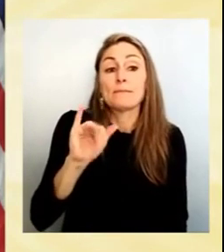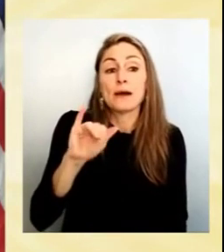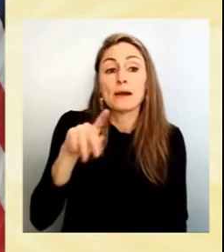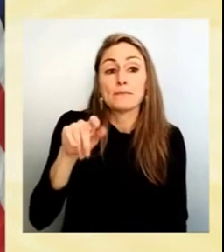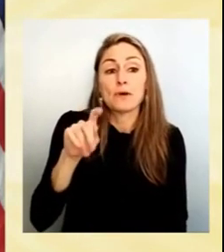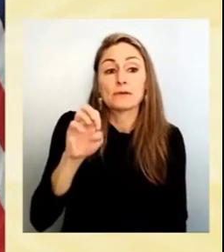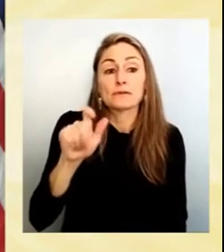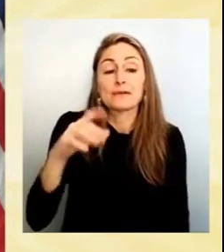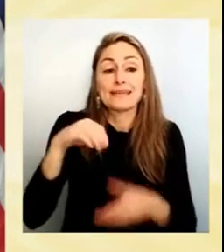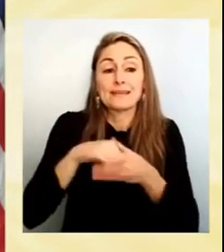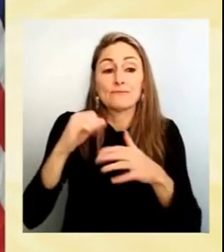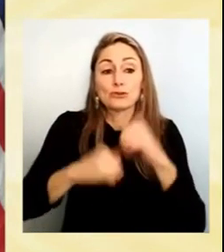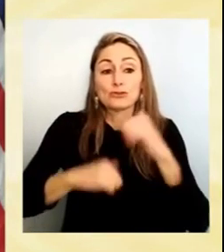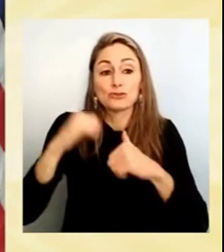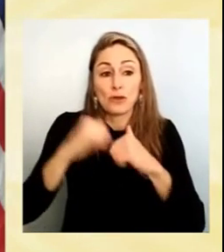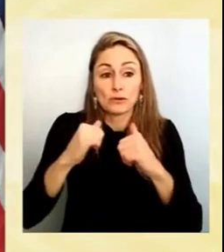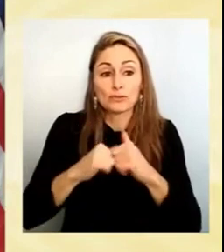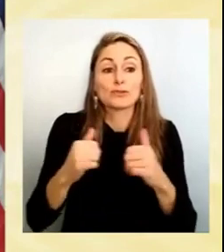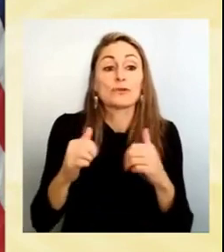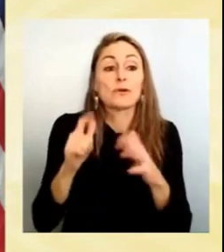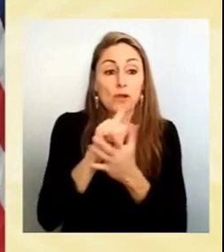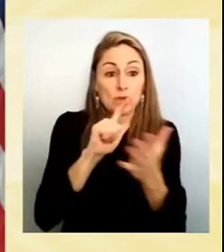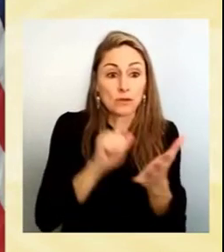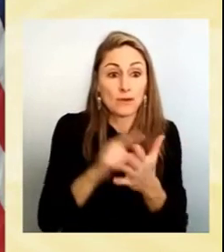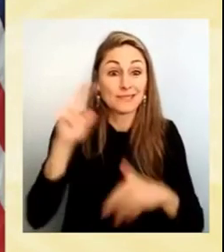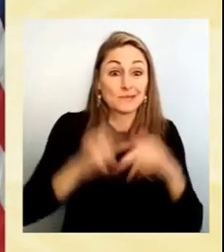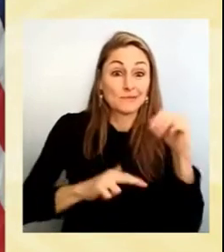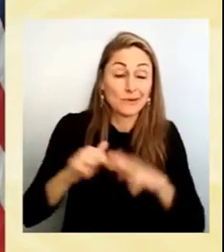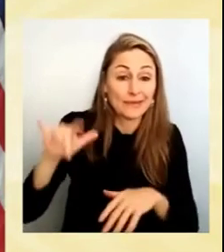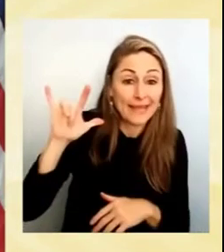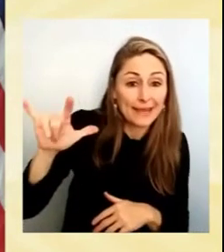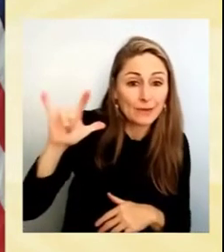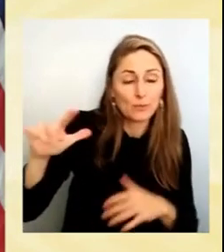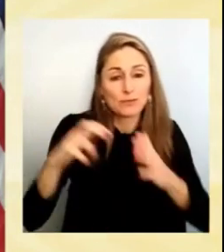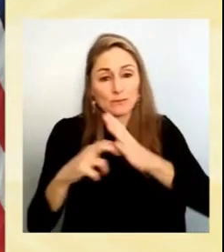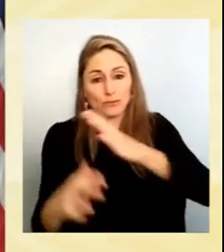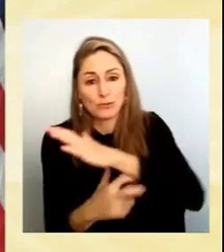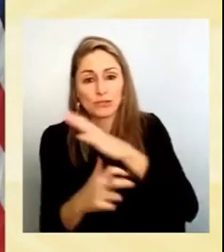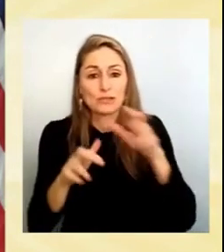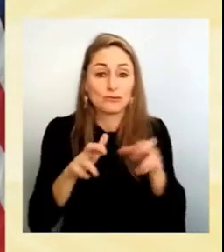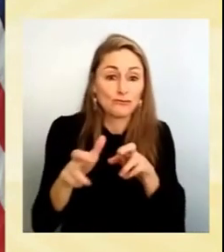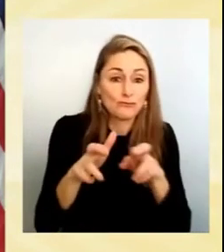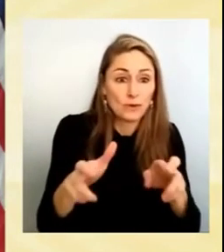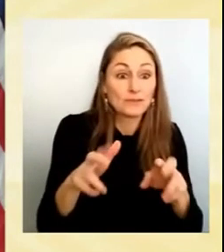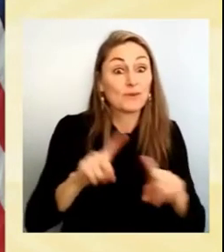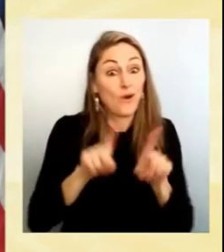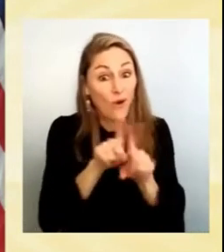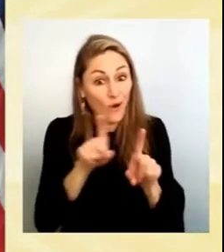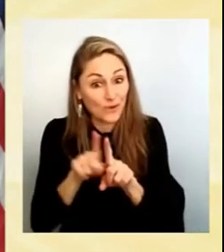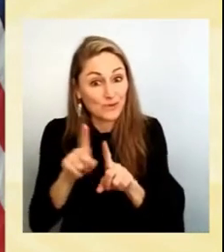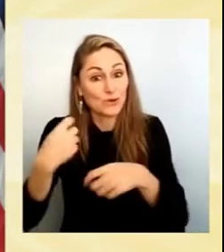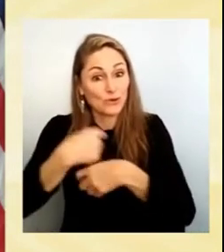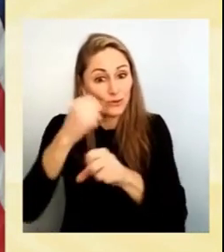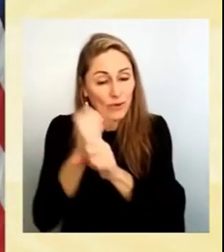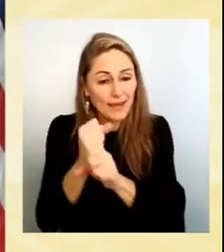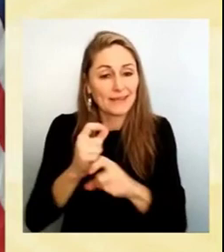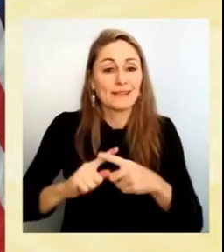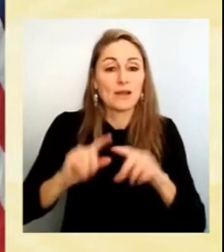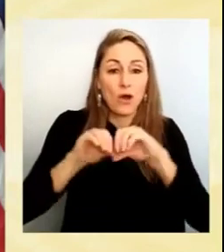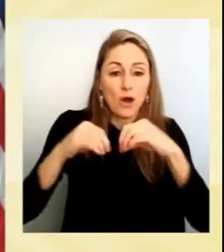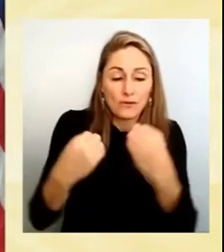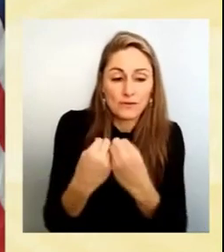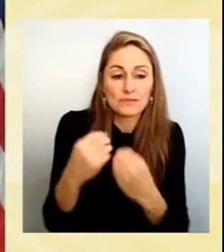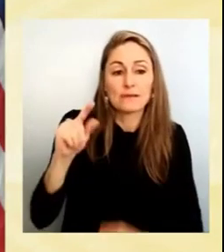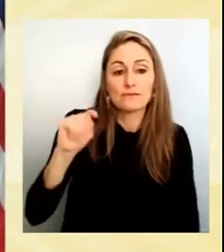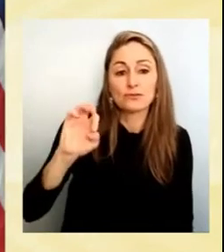roads and bridges and airports, it's building this department in new ways, including creating the Office of Tribal Government Affairs